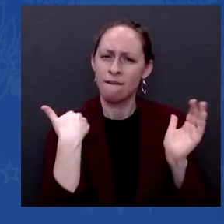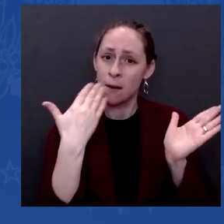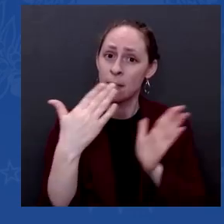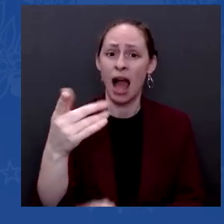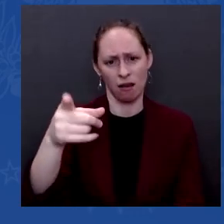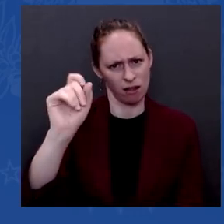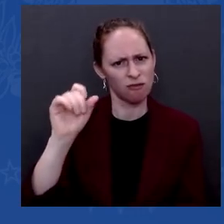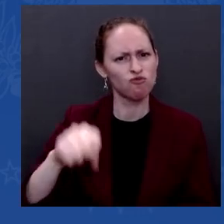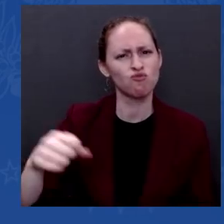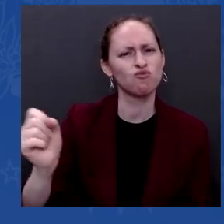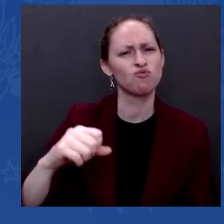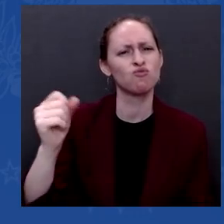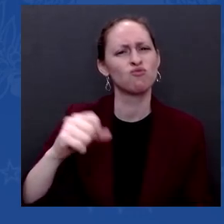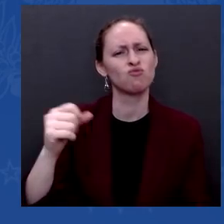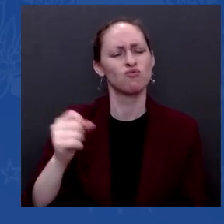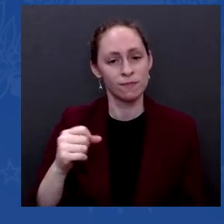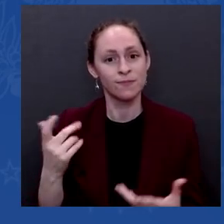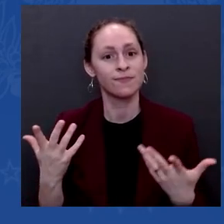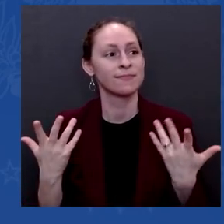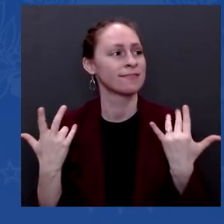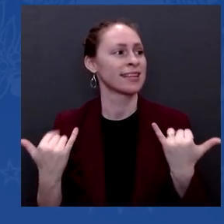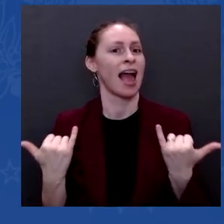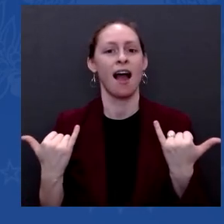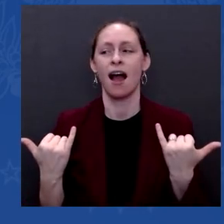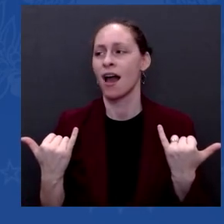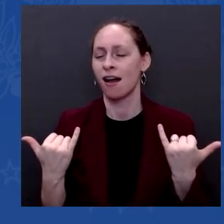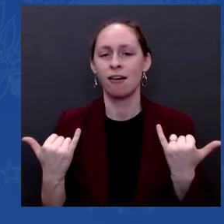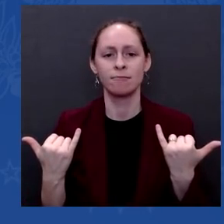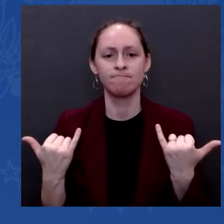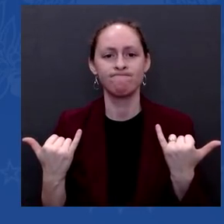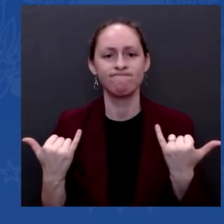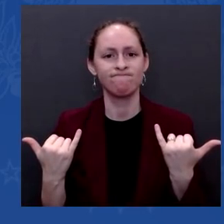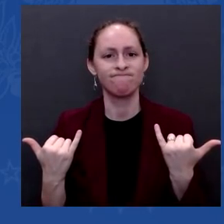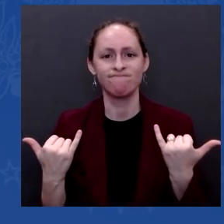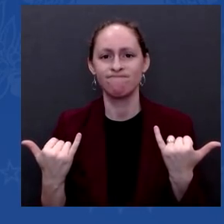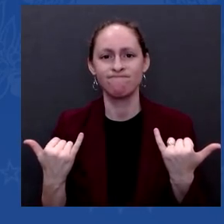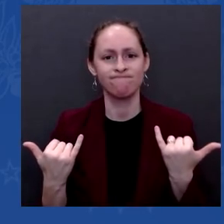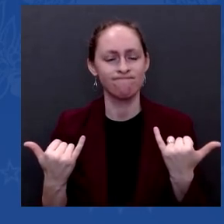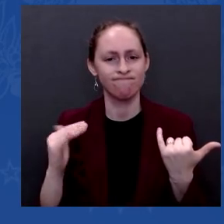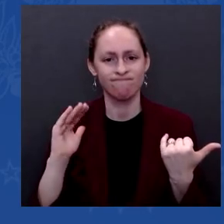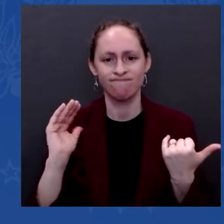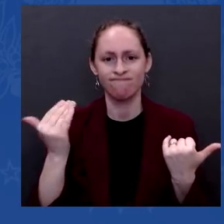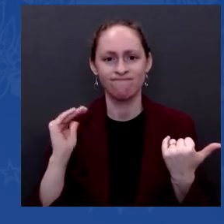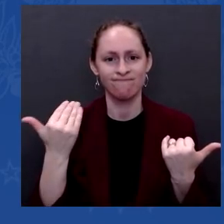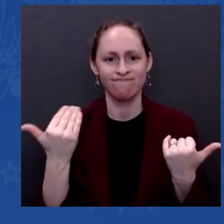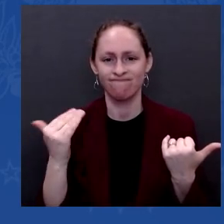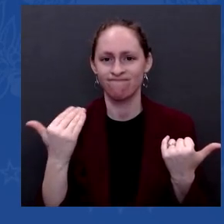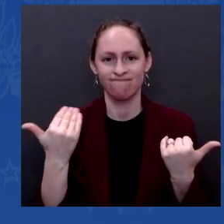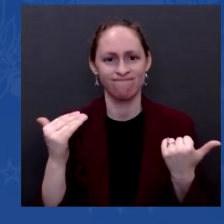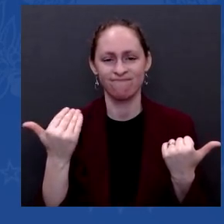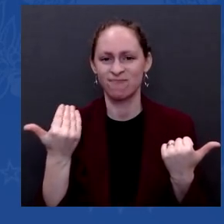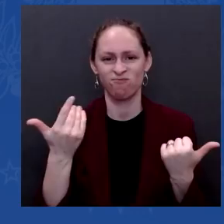hopelessly stalled, can you now lay out your strategy to protect voting rights?